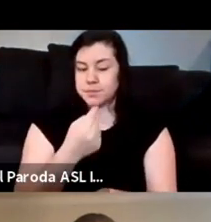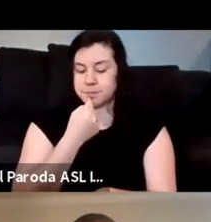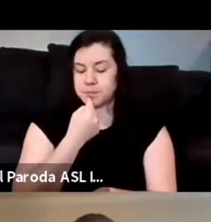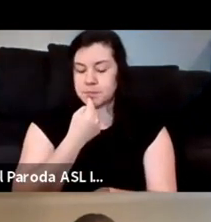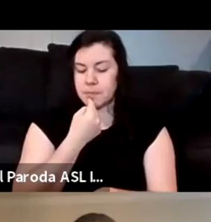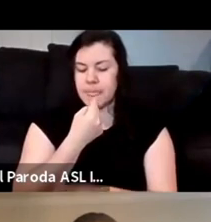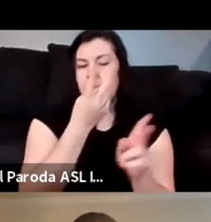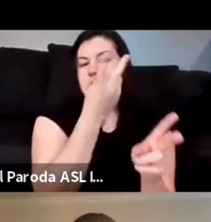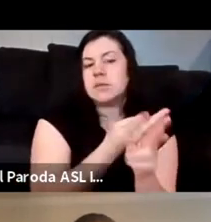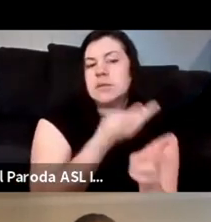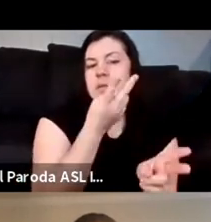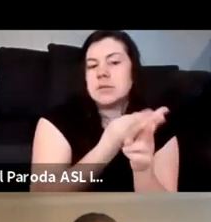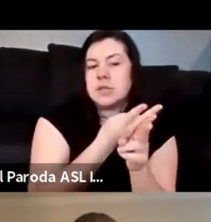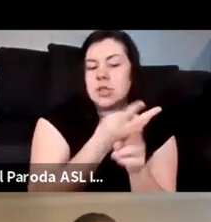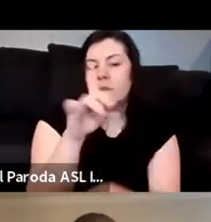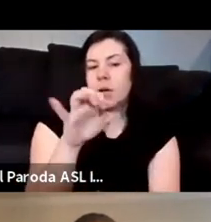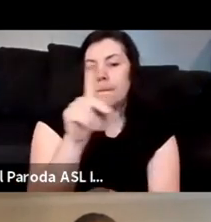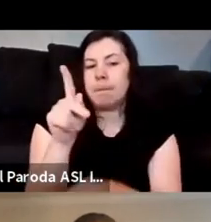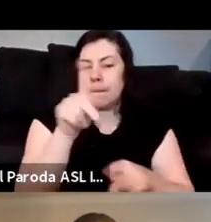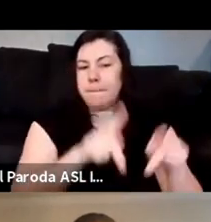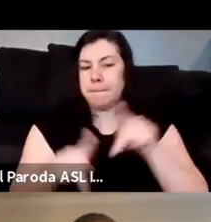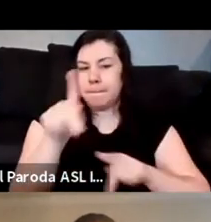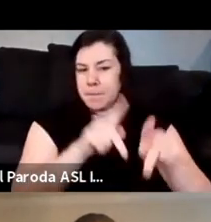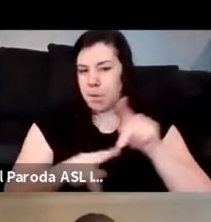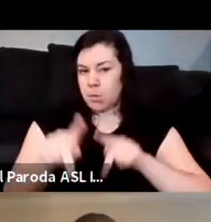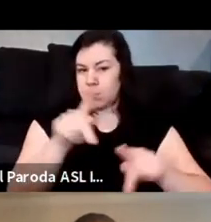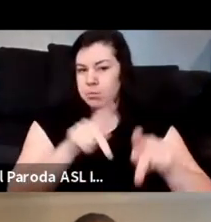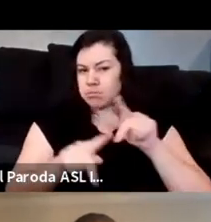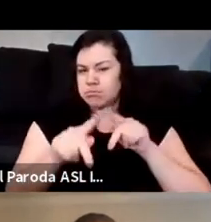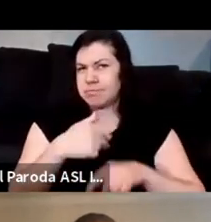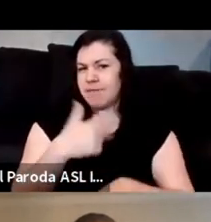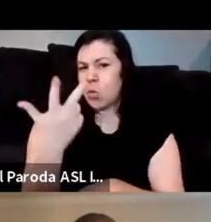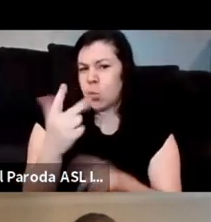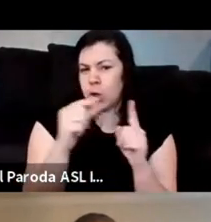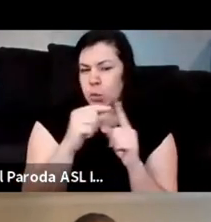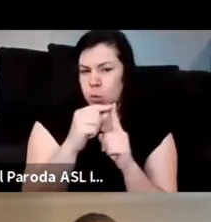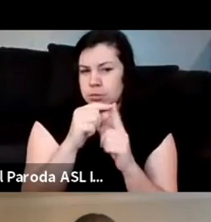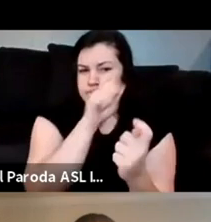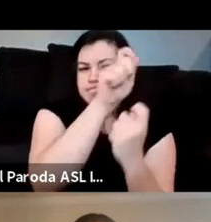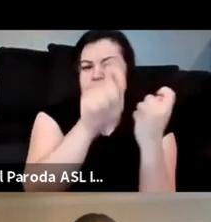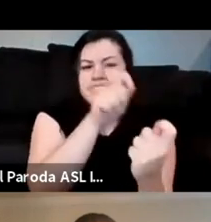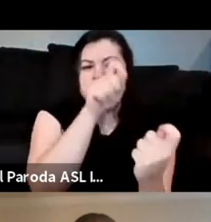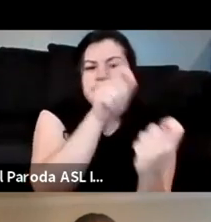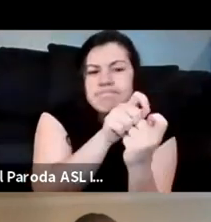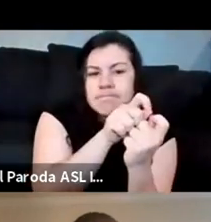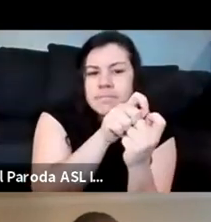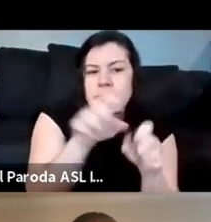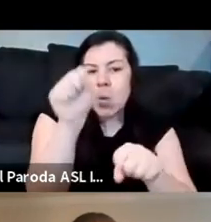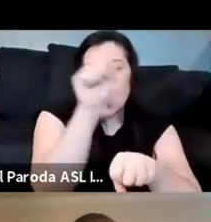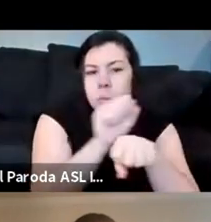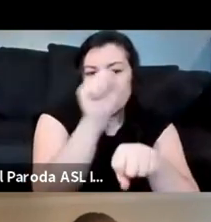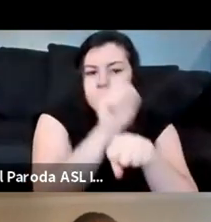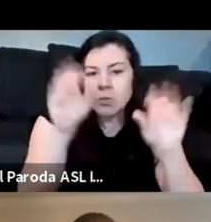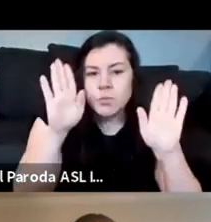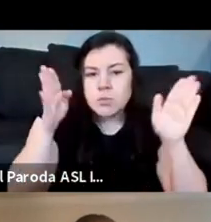um and there are two words three words really meticulous work and centering that